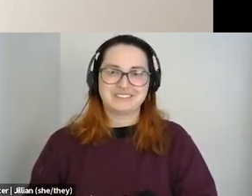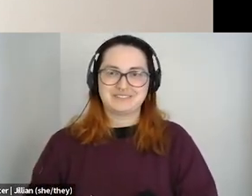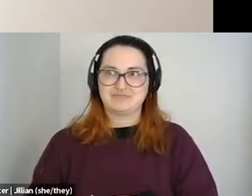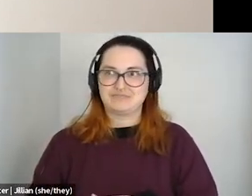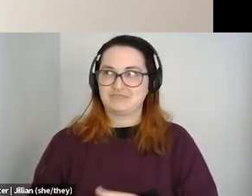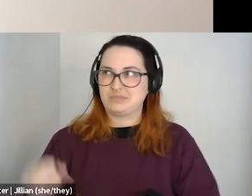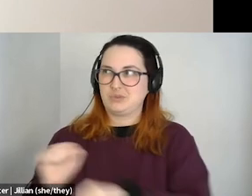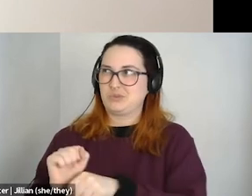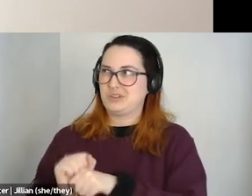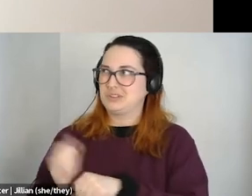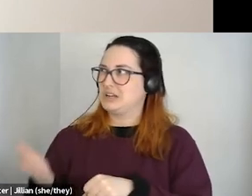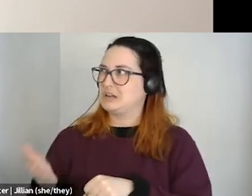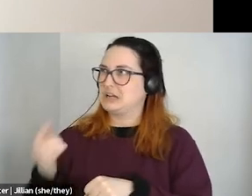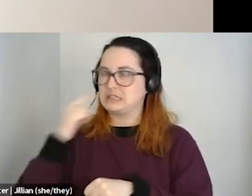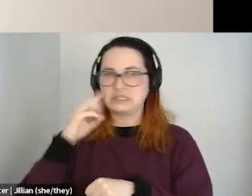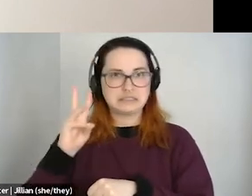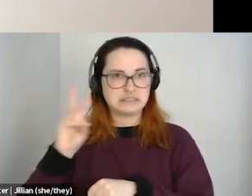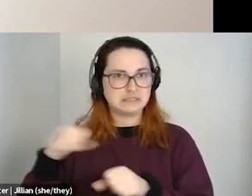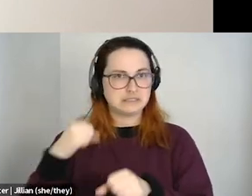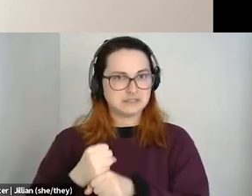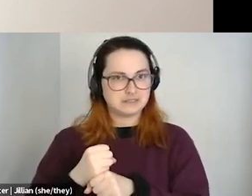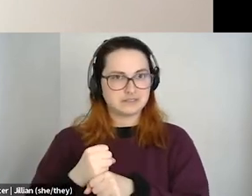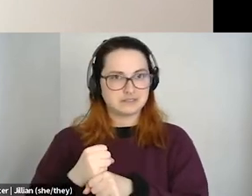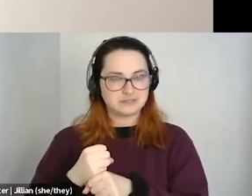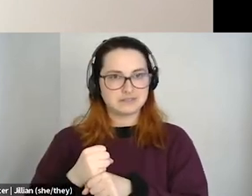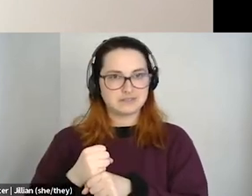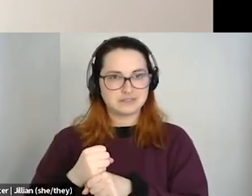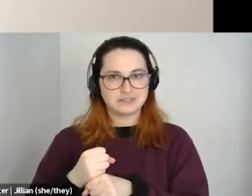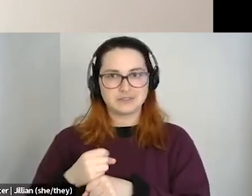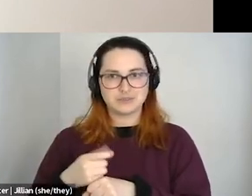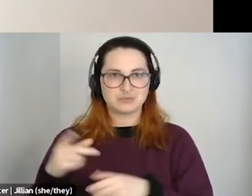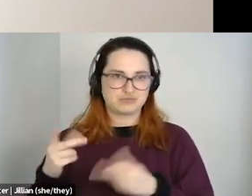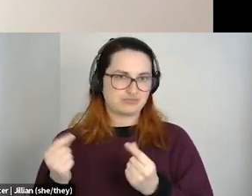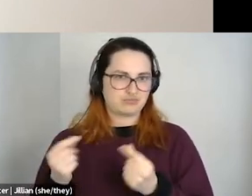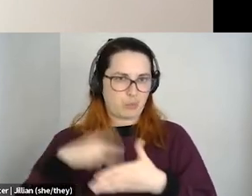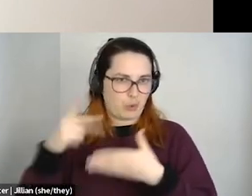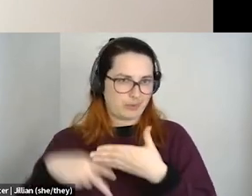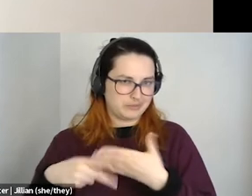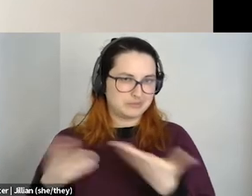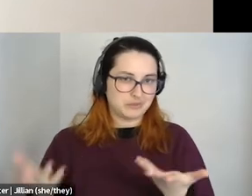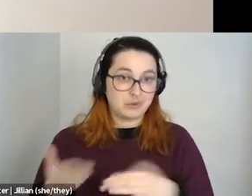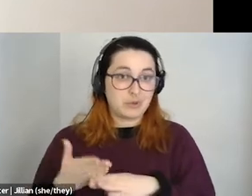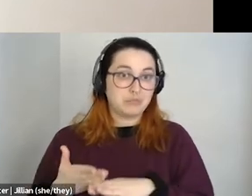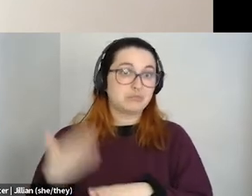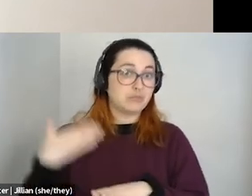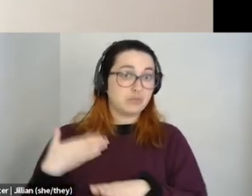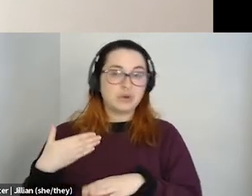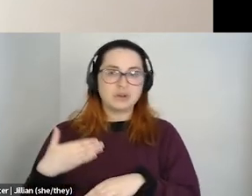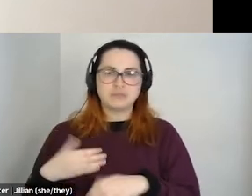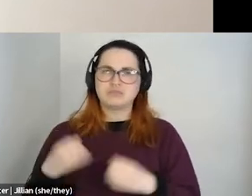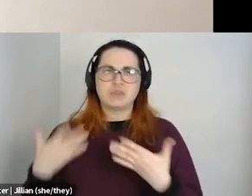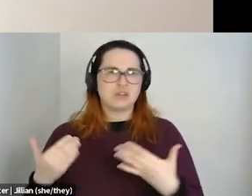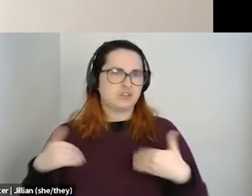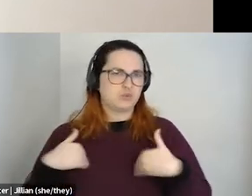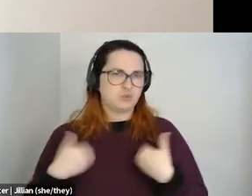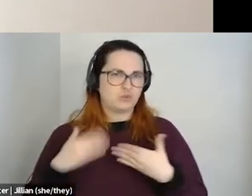last, I think it was almost six years, I was doing programming here through that. Previous to that other lots of youth work,